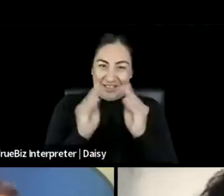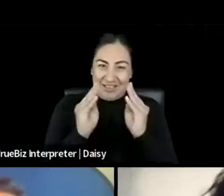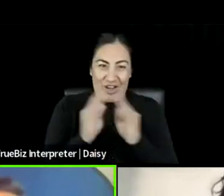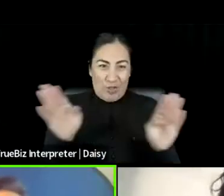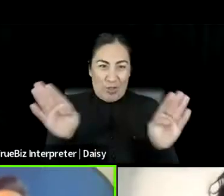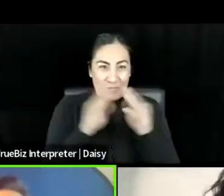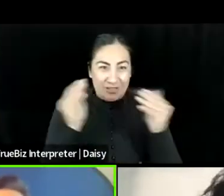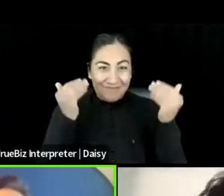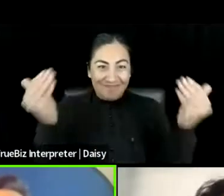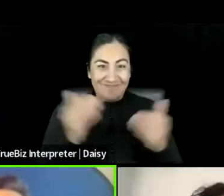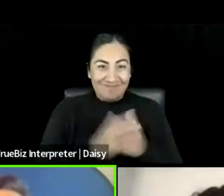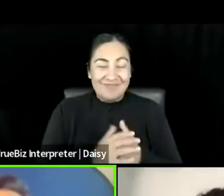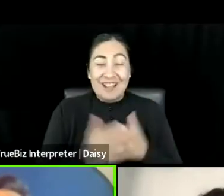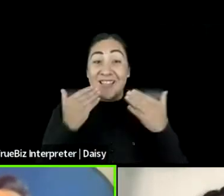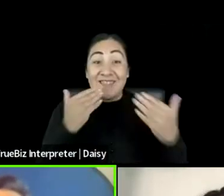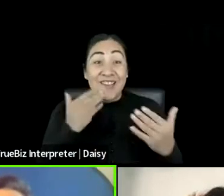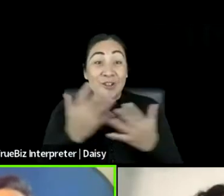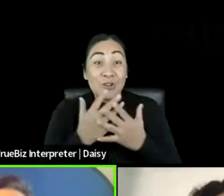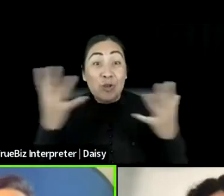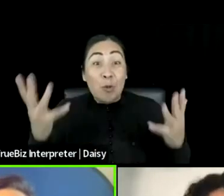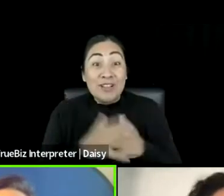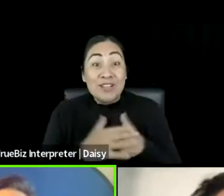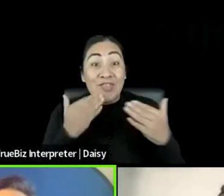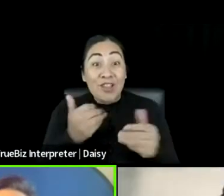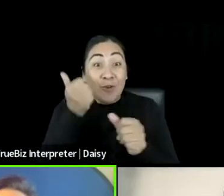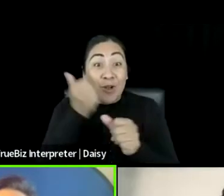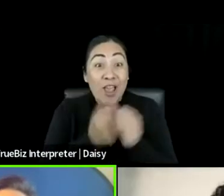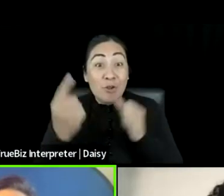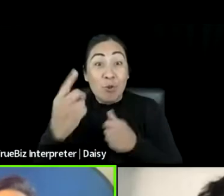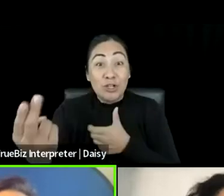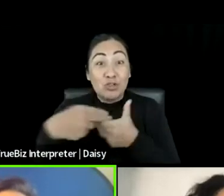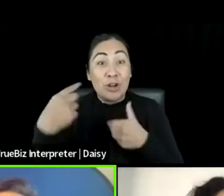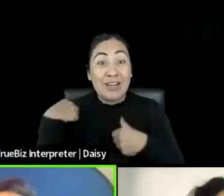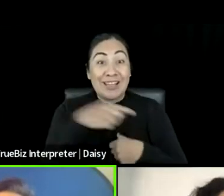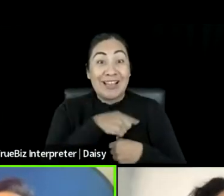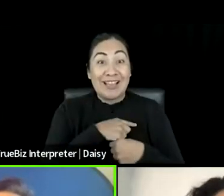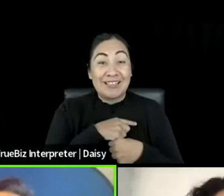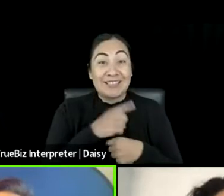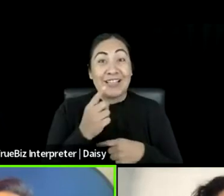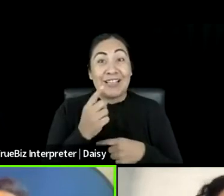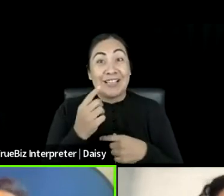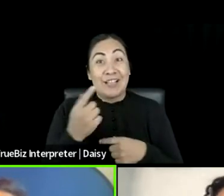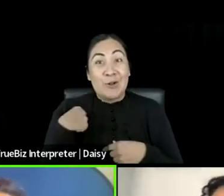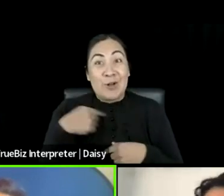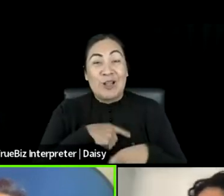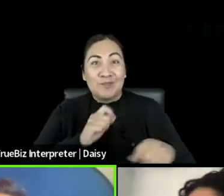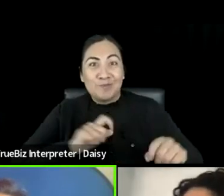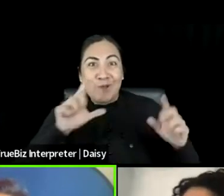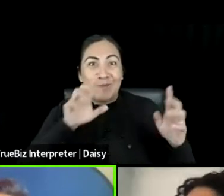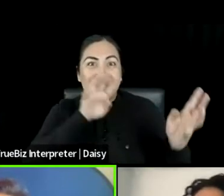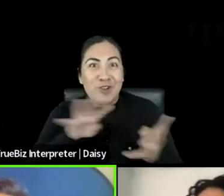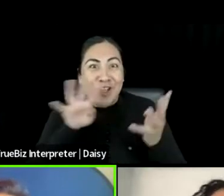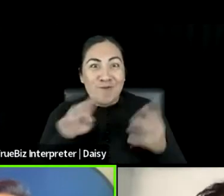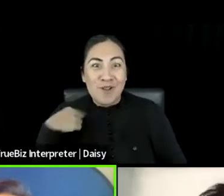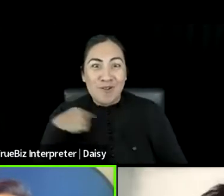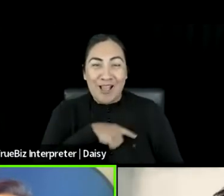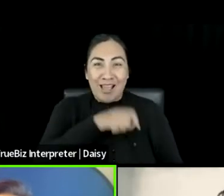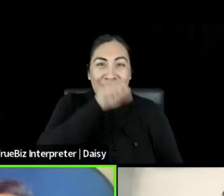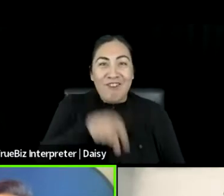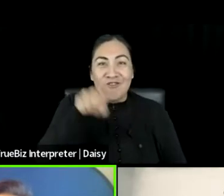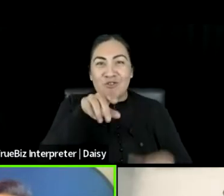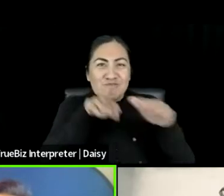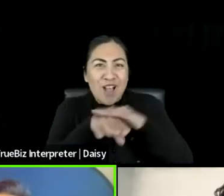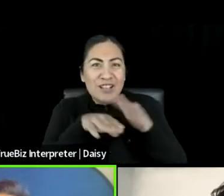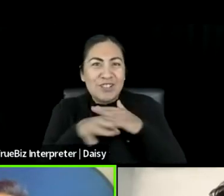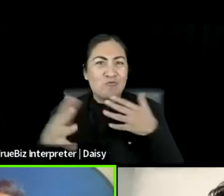Thank you so much. And thank you to everyone who's been joining us on the streams. We love that you're accessing the space in whatever way is